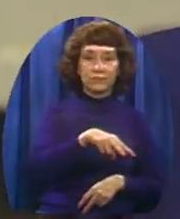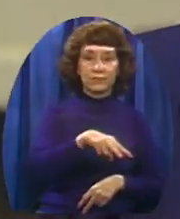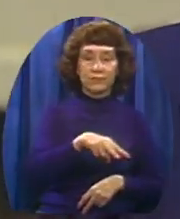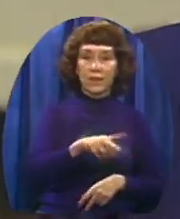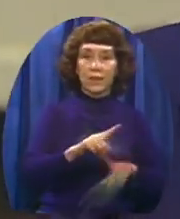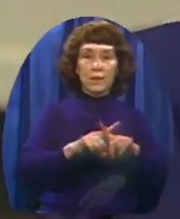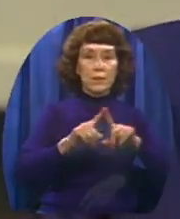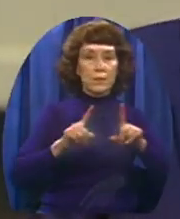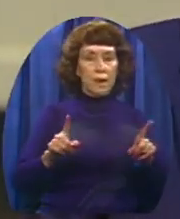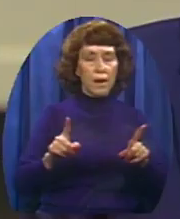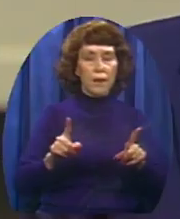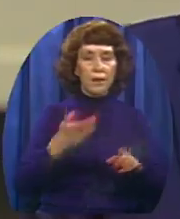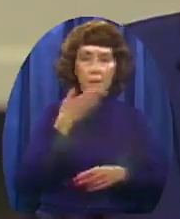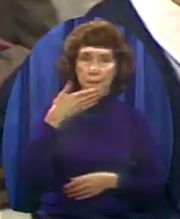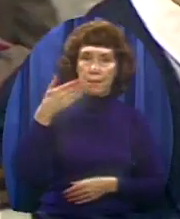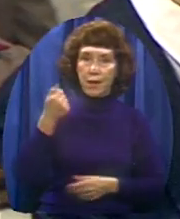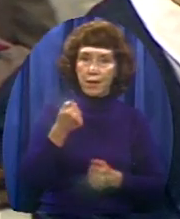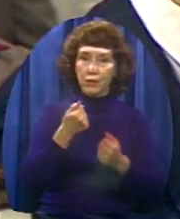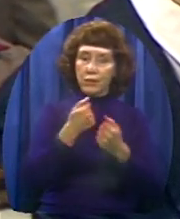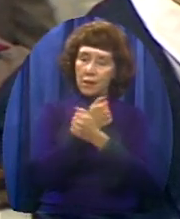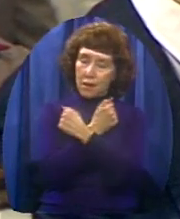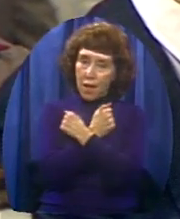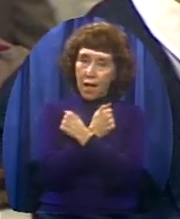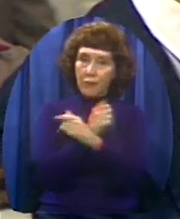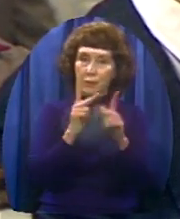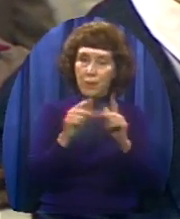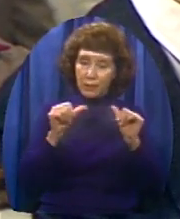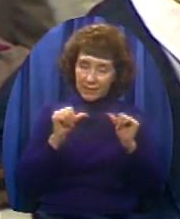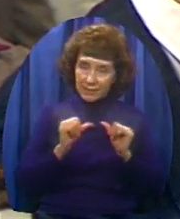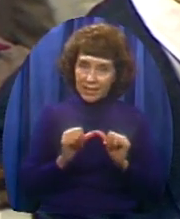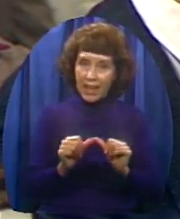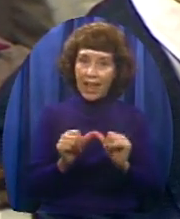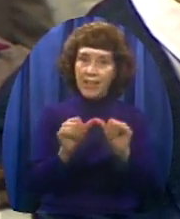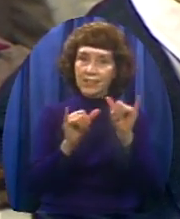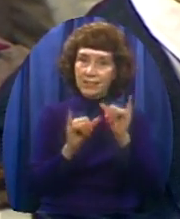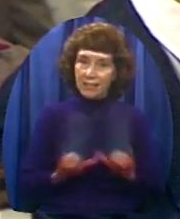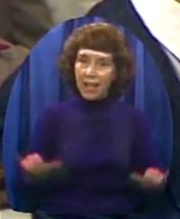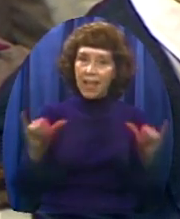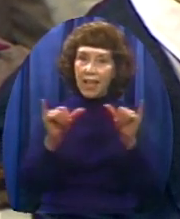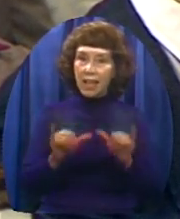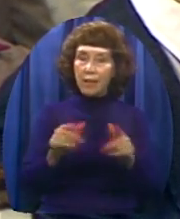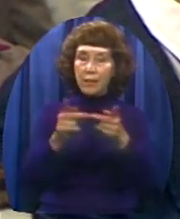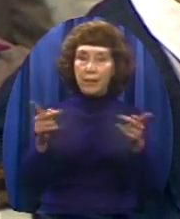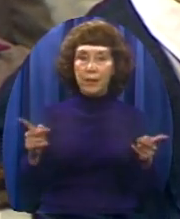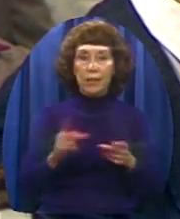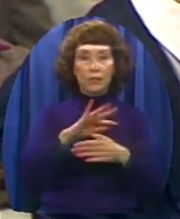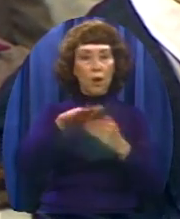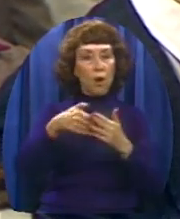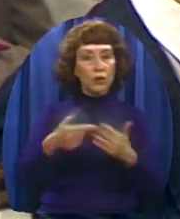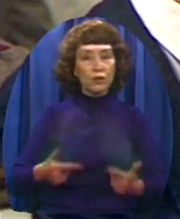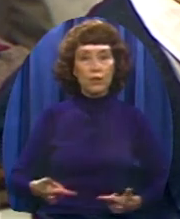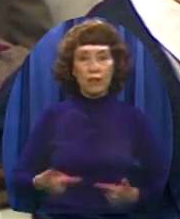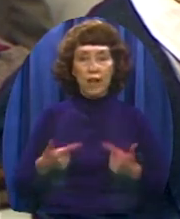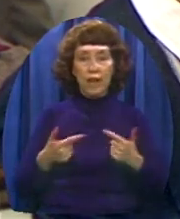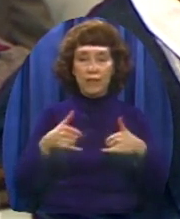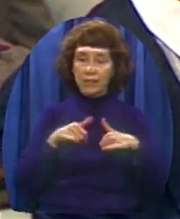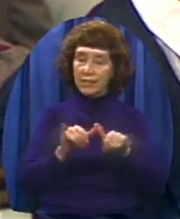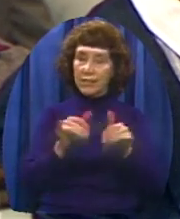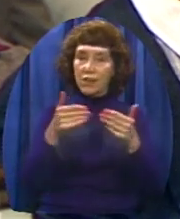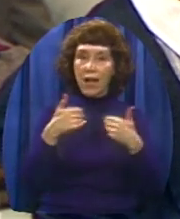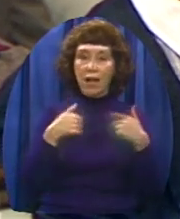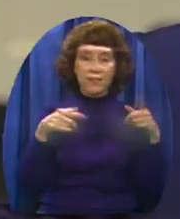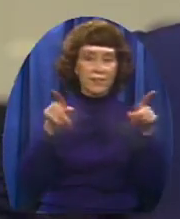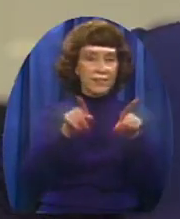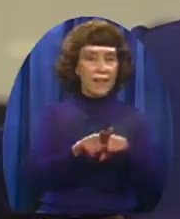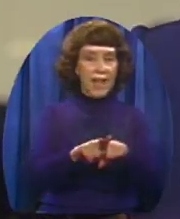a love affair with people And to be able to stay in the same place For all of your life And still have the same friends you had when you